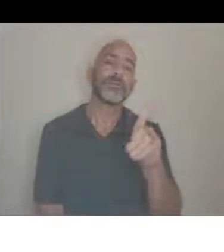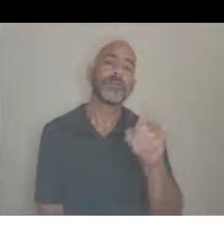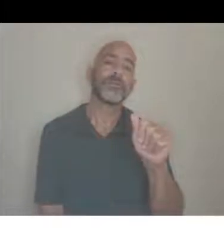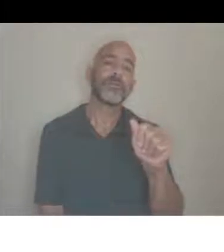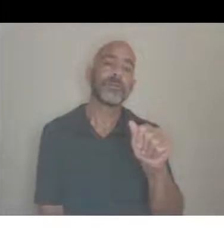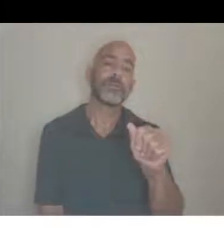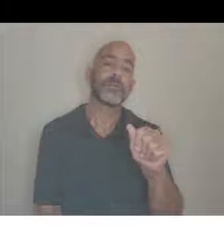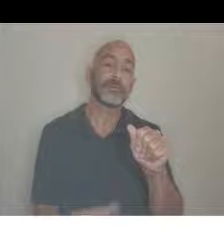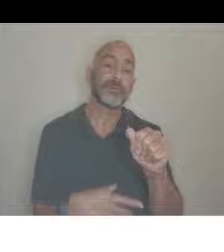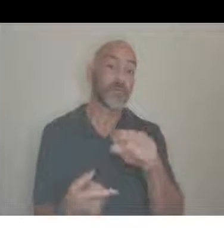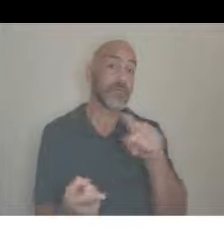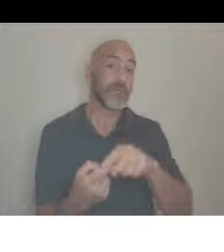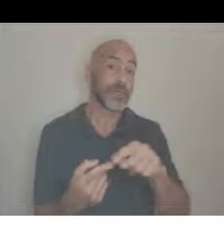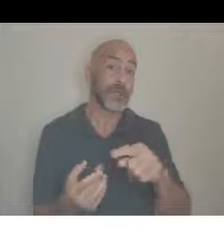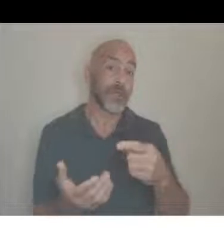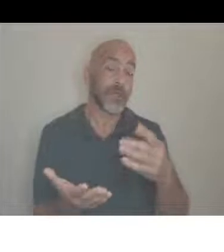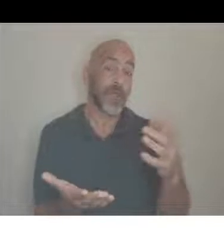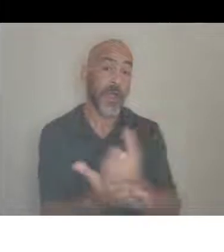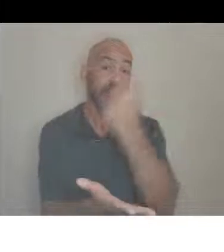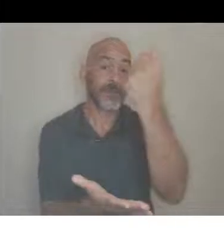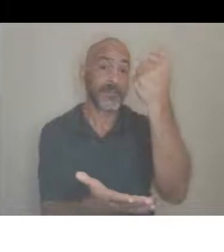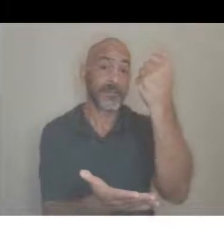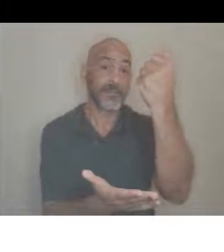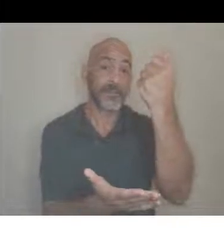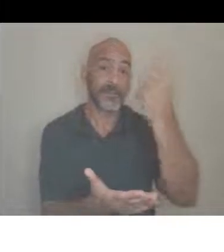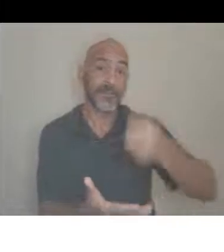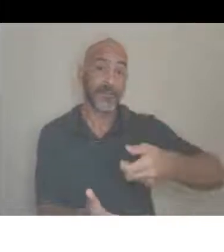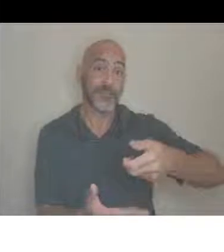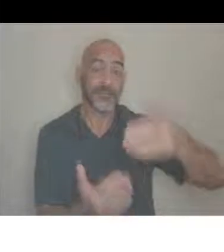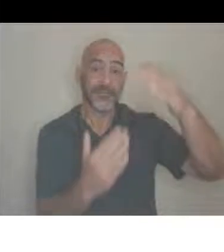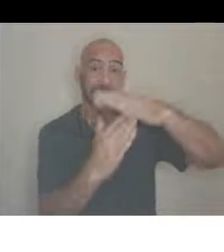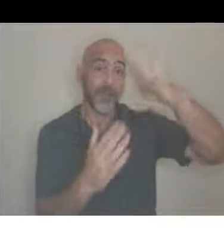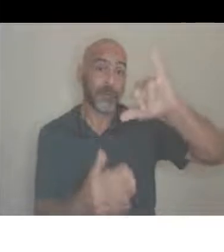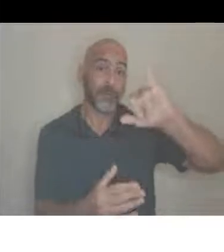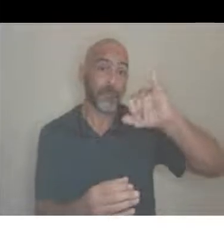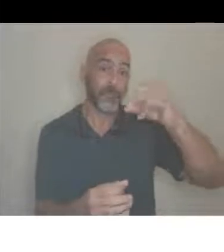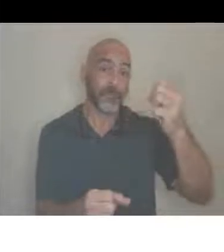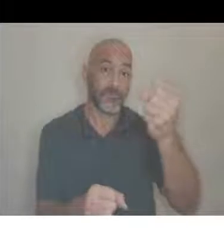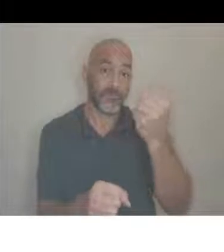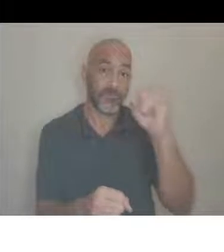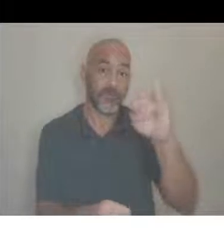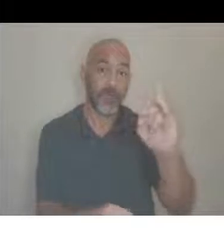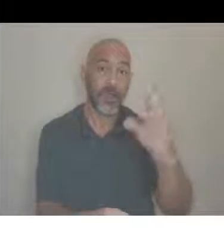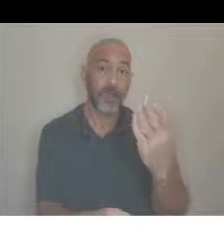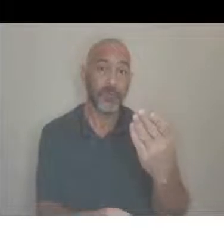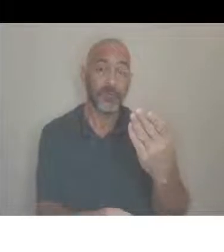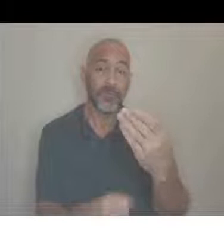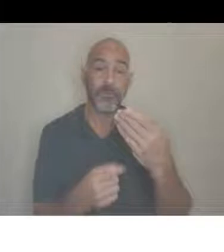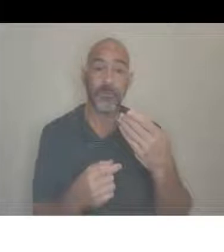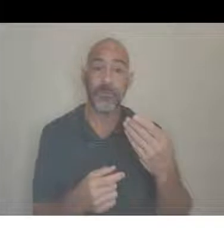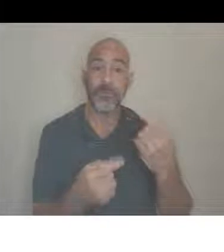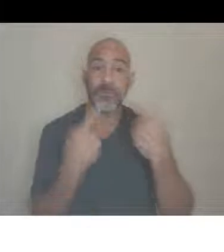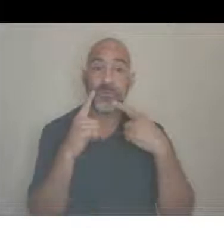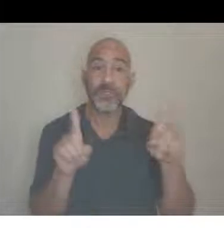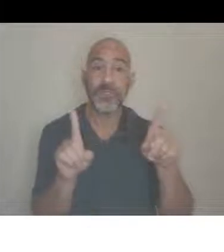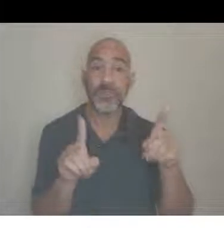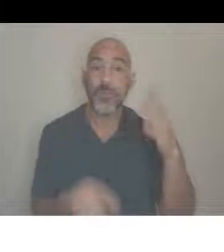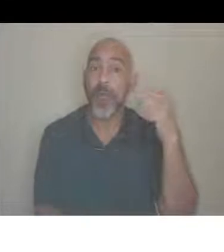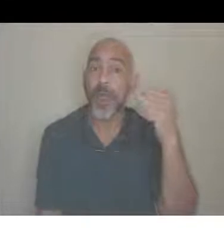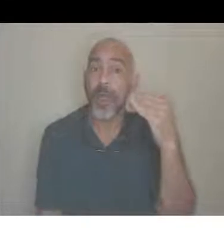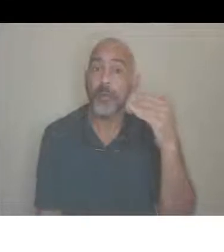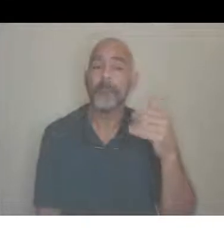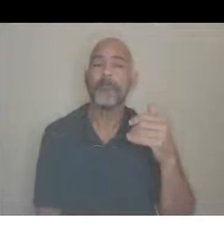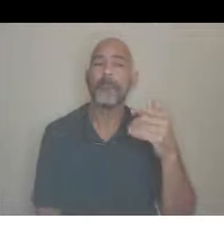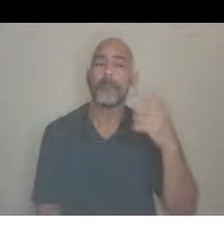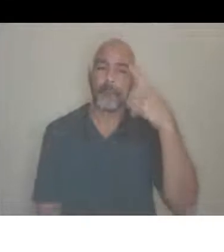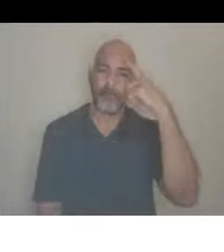are getting it or succeeding because of charity, not because of their own merit. And that goes back to